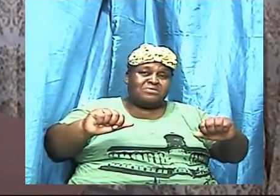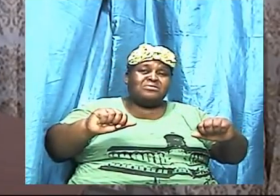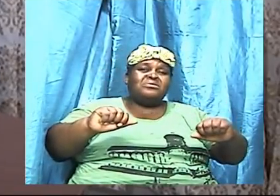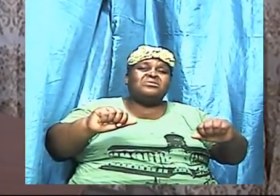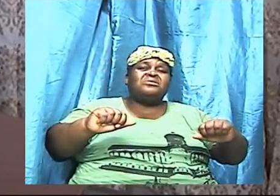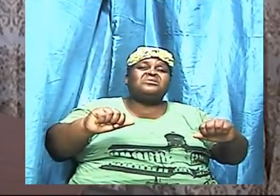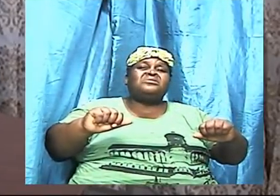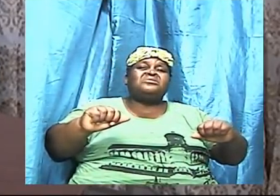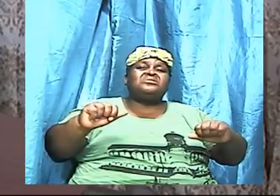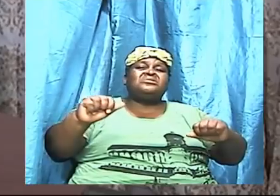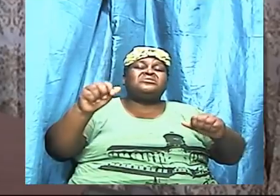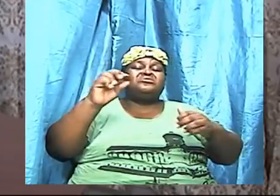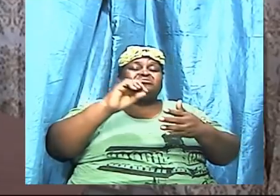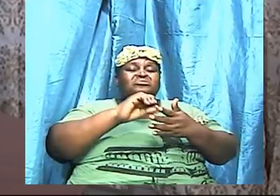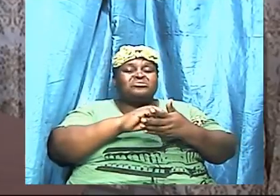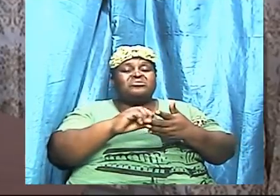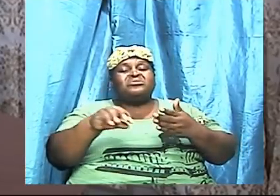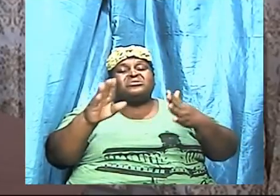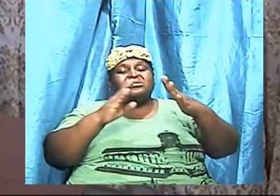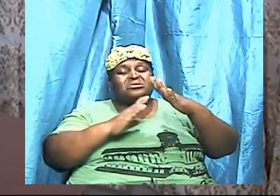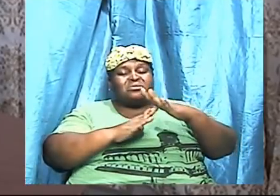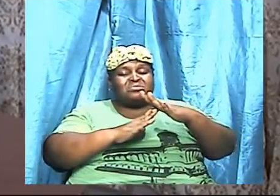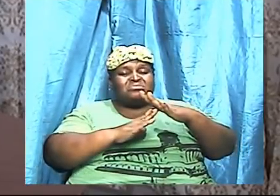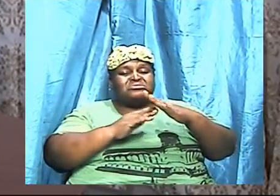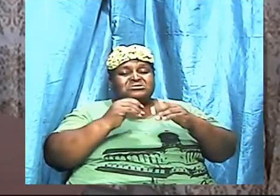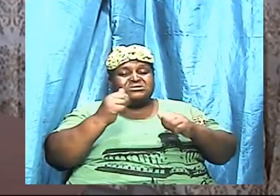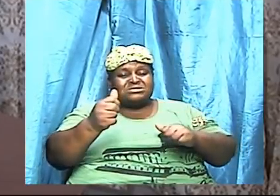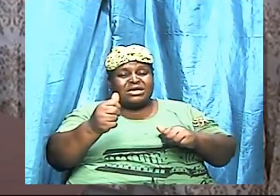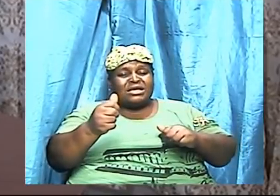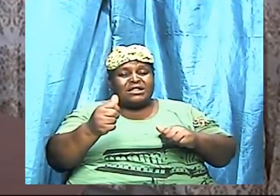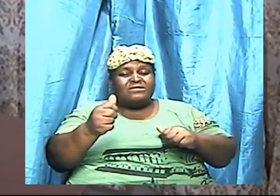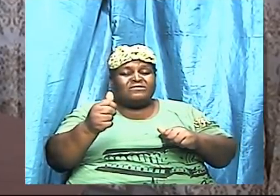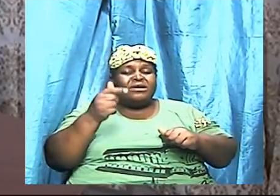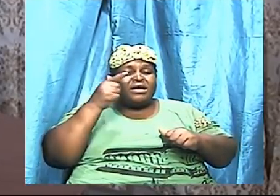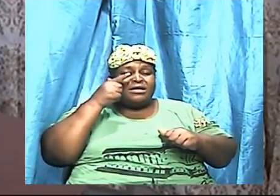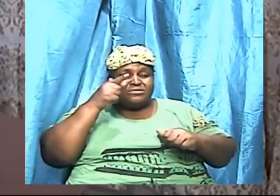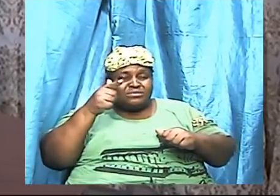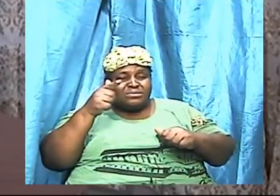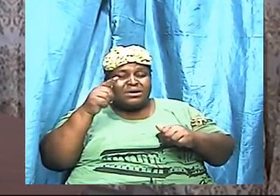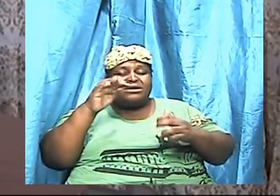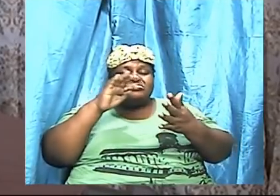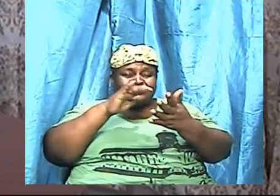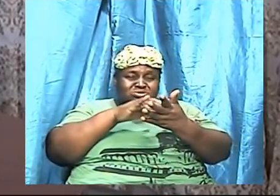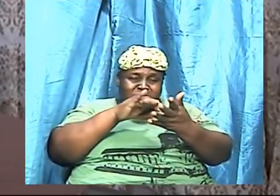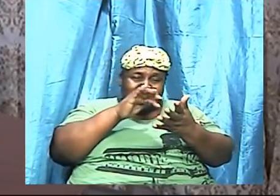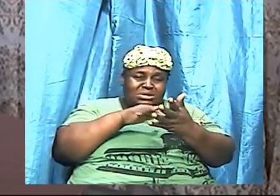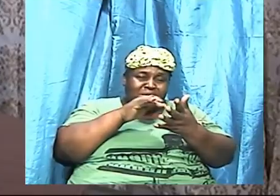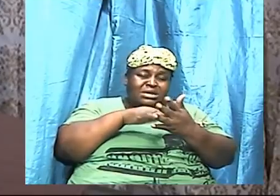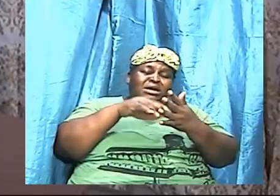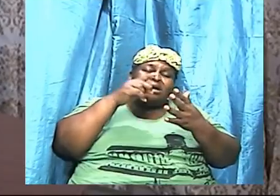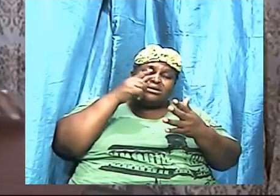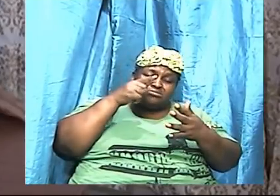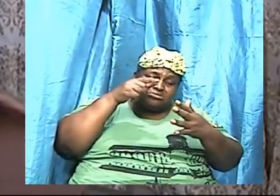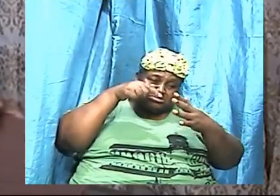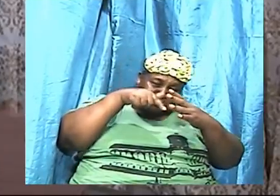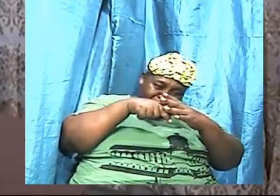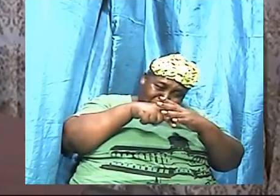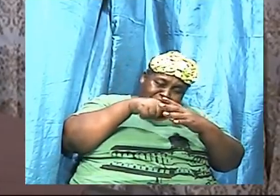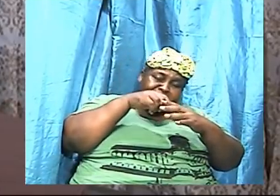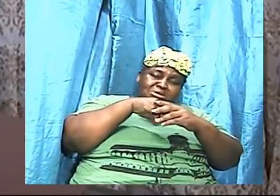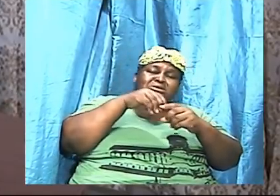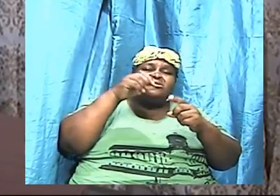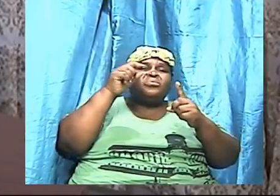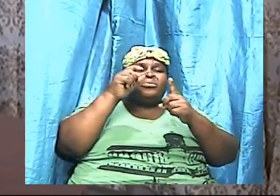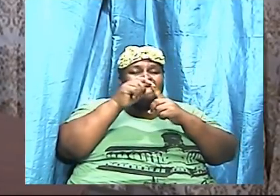look closely, to look deeply into the Word and it is my prayer that